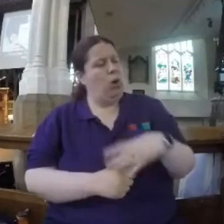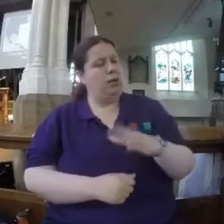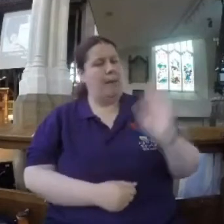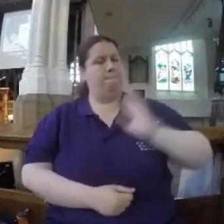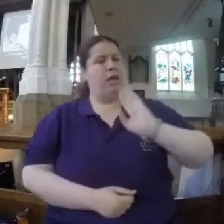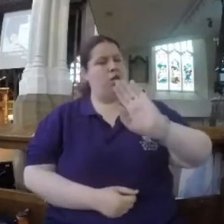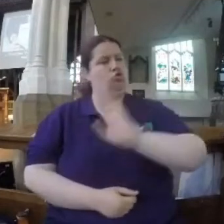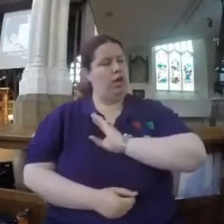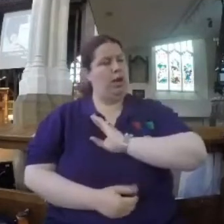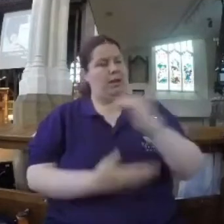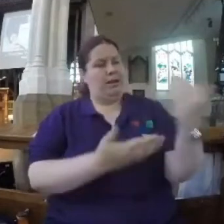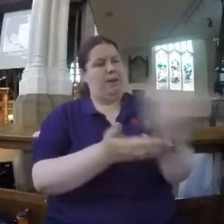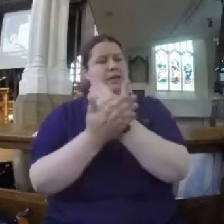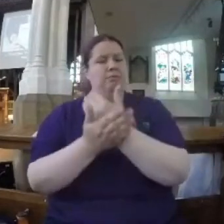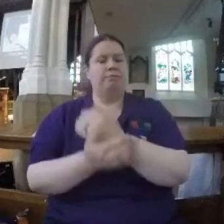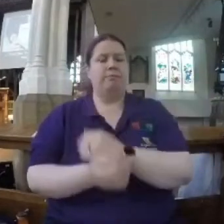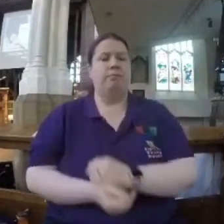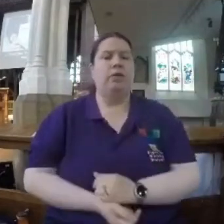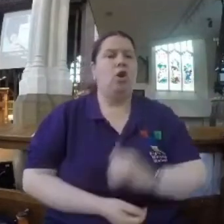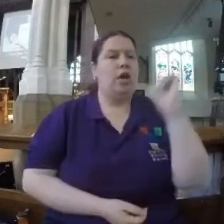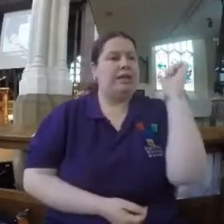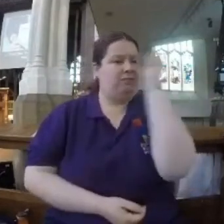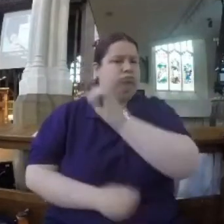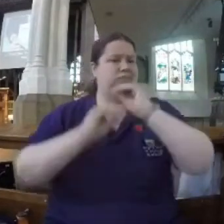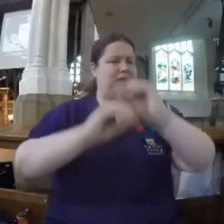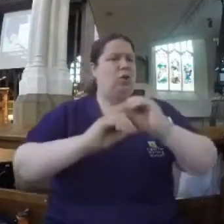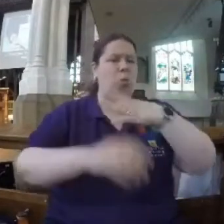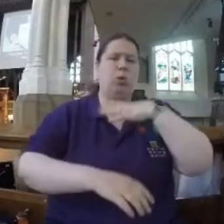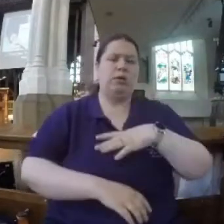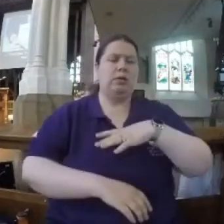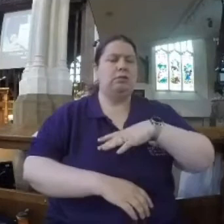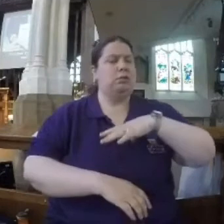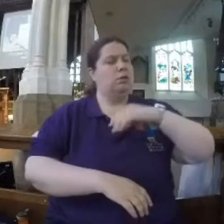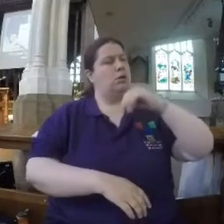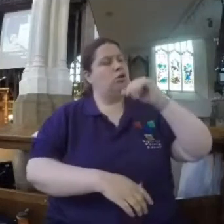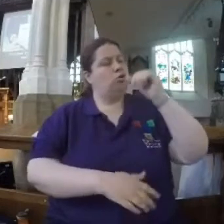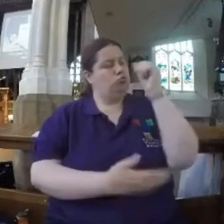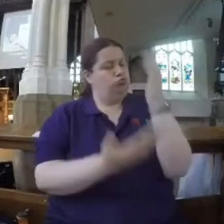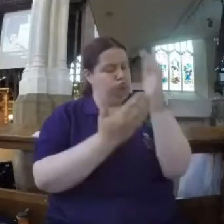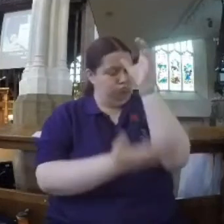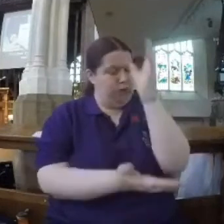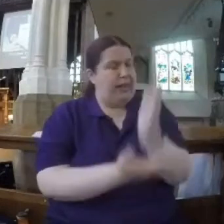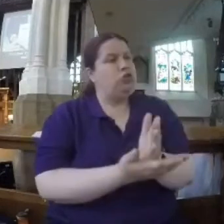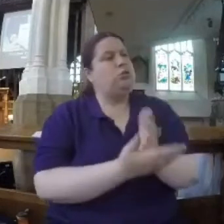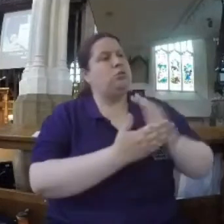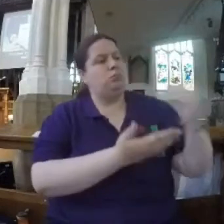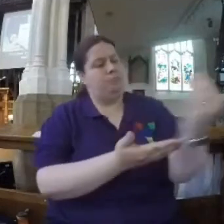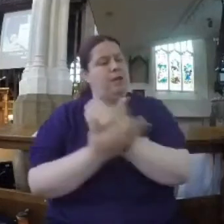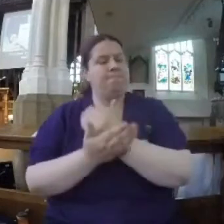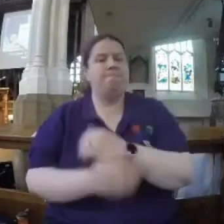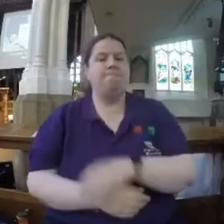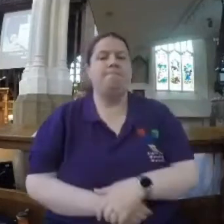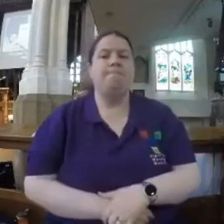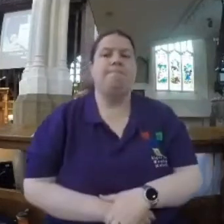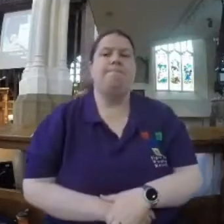The Pharisees said, we want a religious Messiah that will bring the kingdom by miracles. The Sadducees said, we